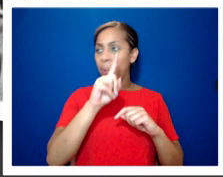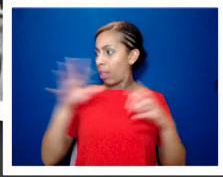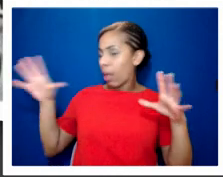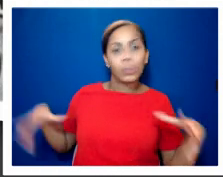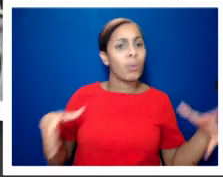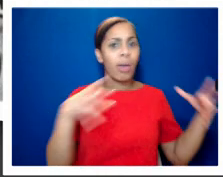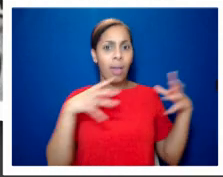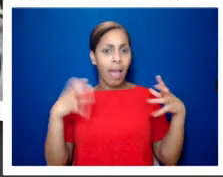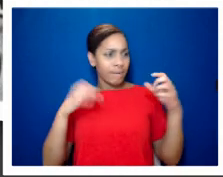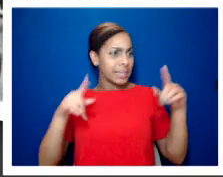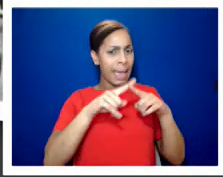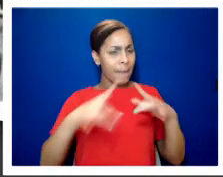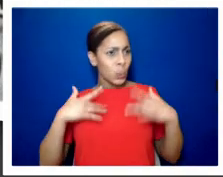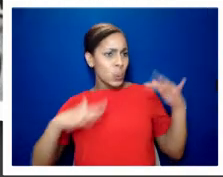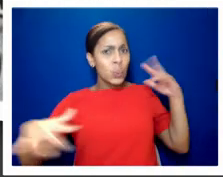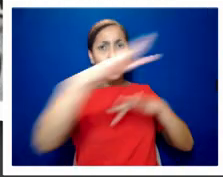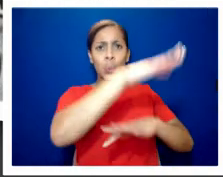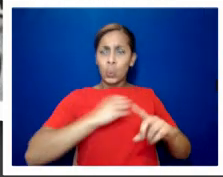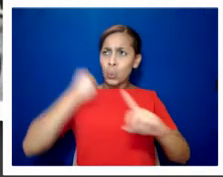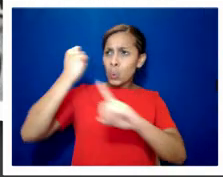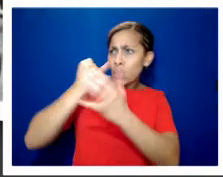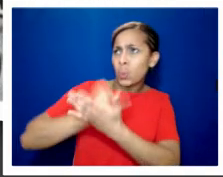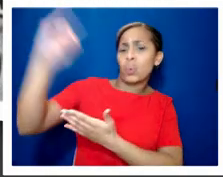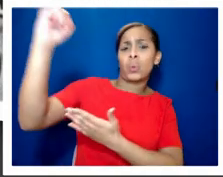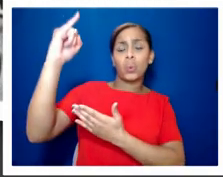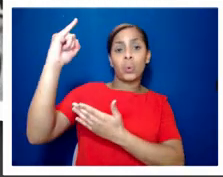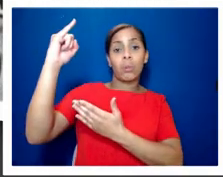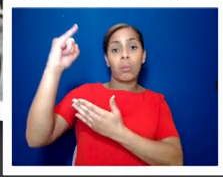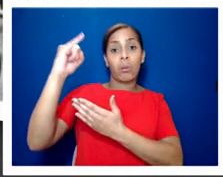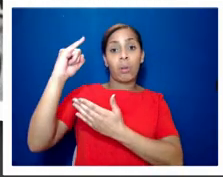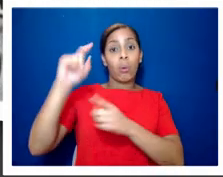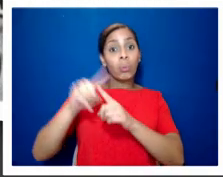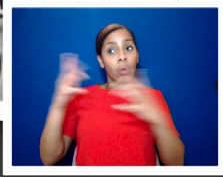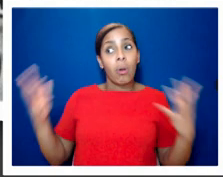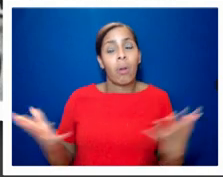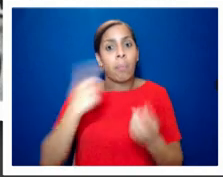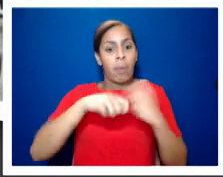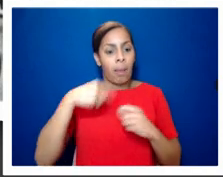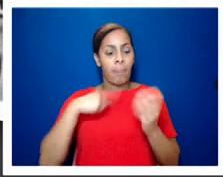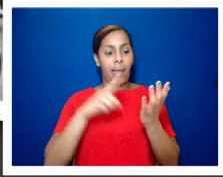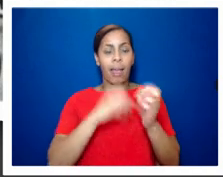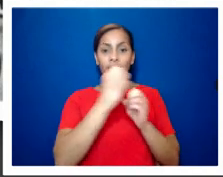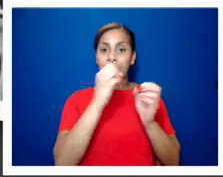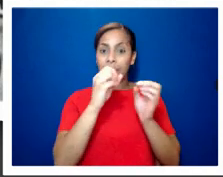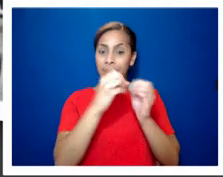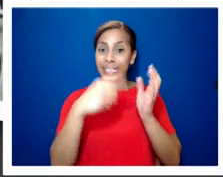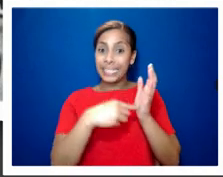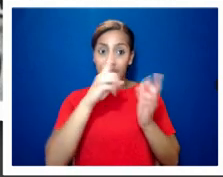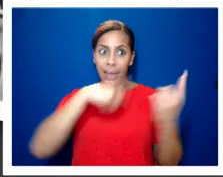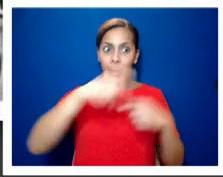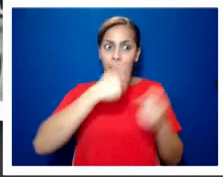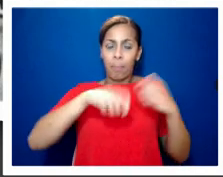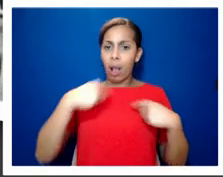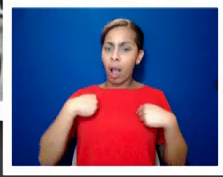against and also it caused a great deal of lgbt plus people to become politicized to come out of the closet to campaign for gay